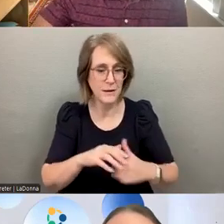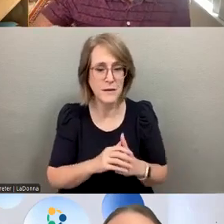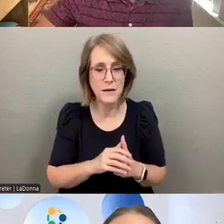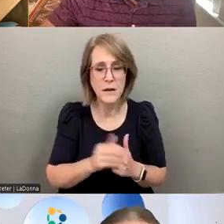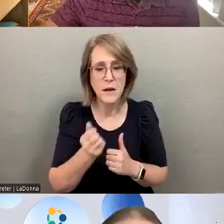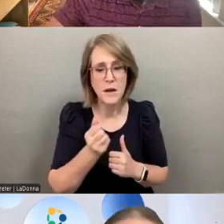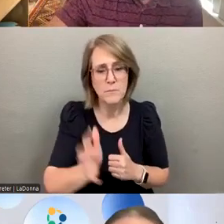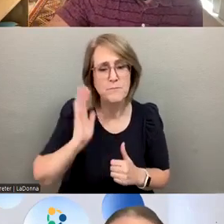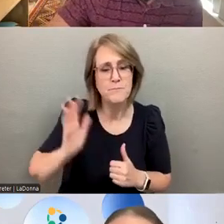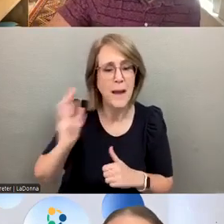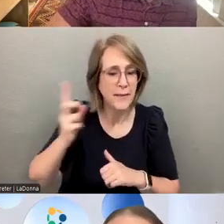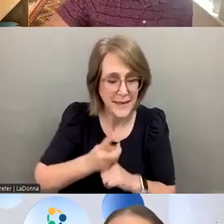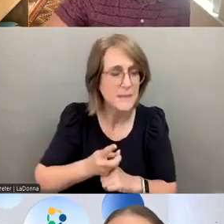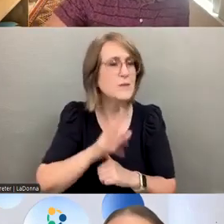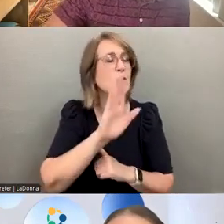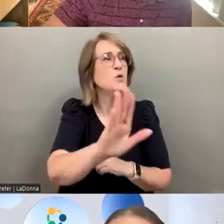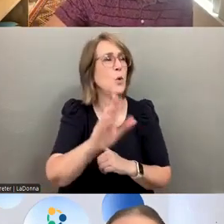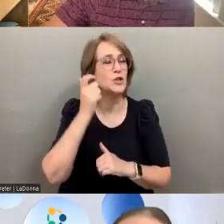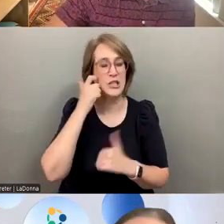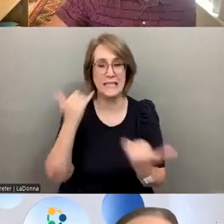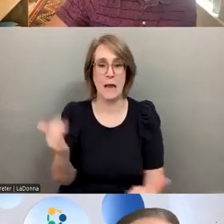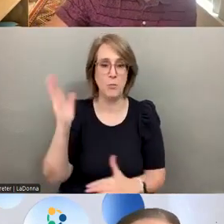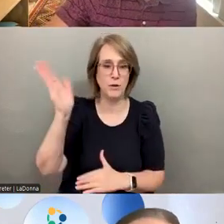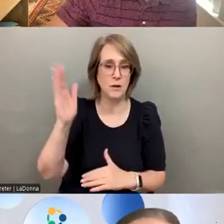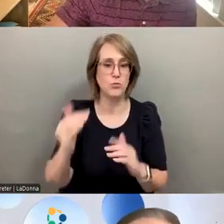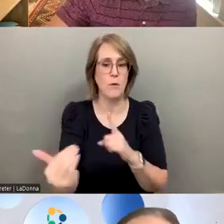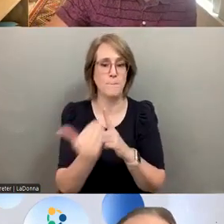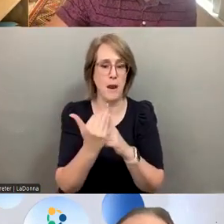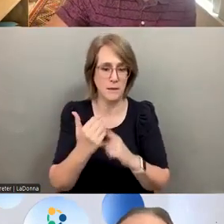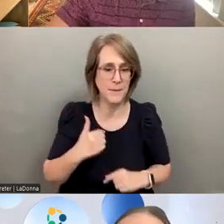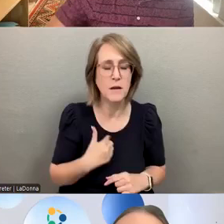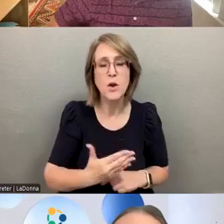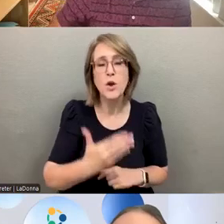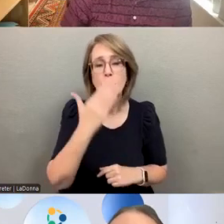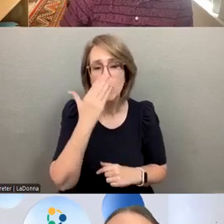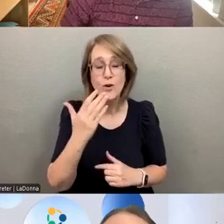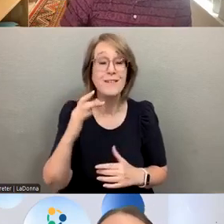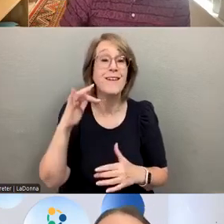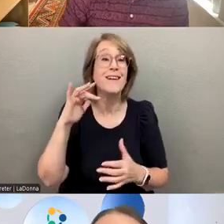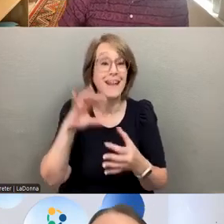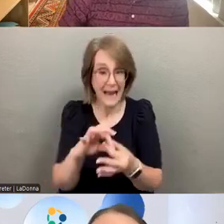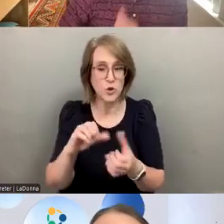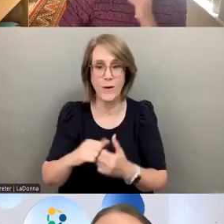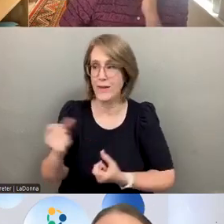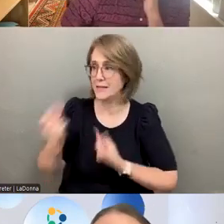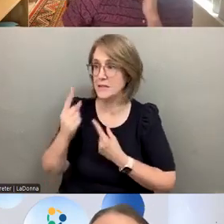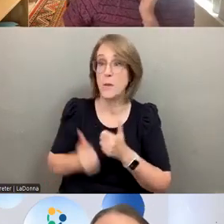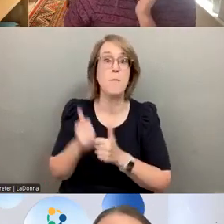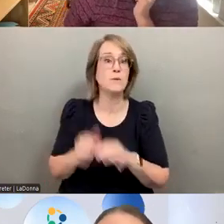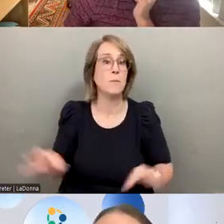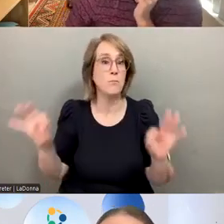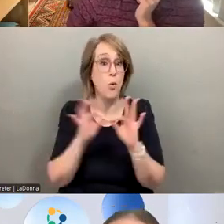couple of things that your presentation reminded me of, he said good contact and empathy is the most important thing that can happen in crisis